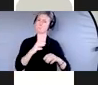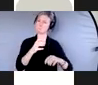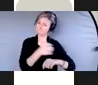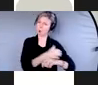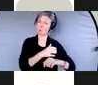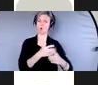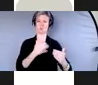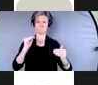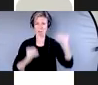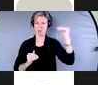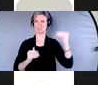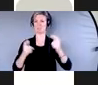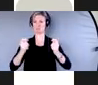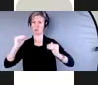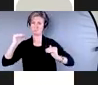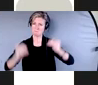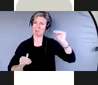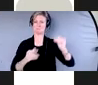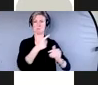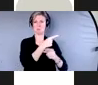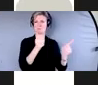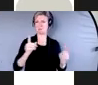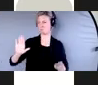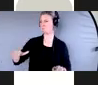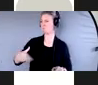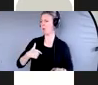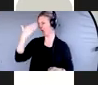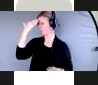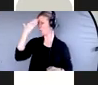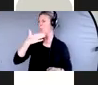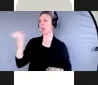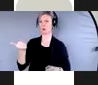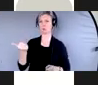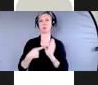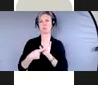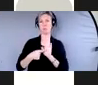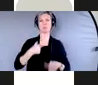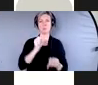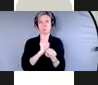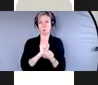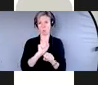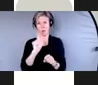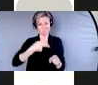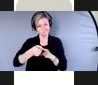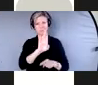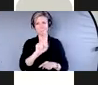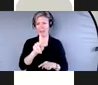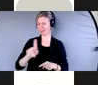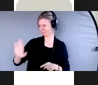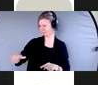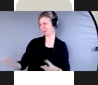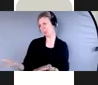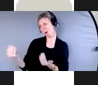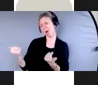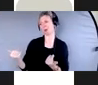that people say, I know better than you. You know, I work in the bank, so I know that you should do this, right? So they may believe them, but